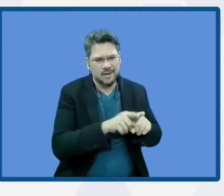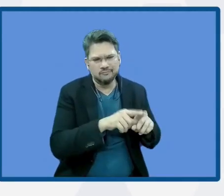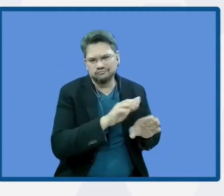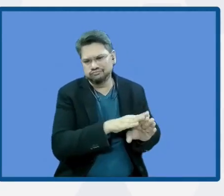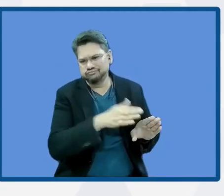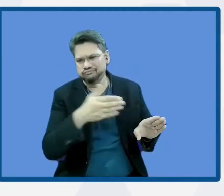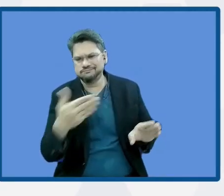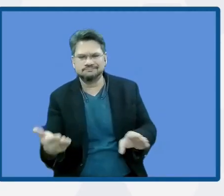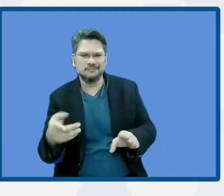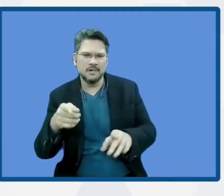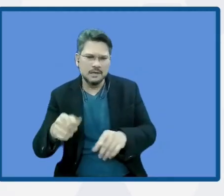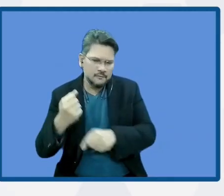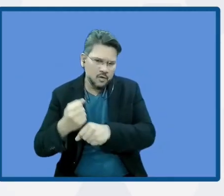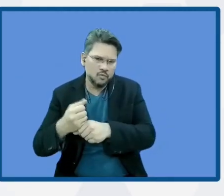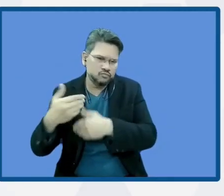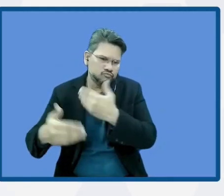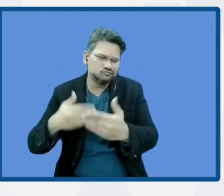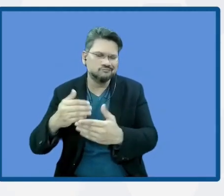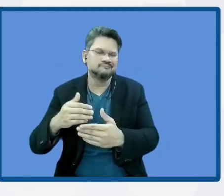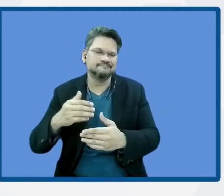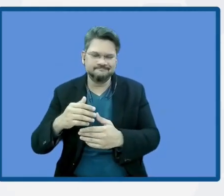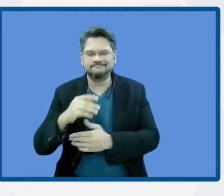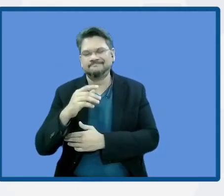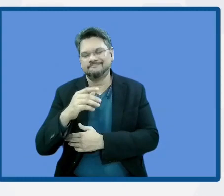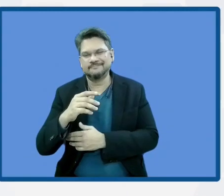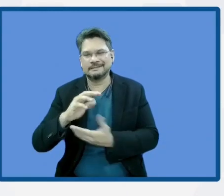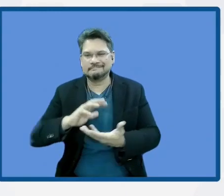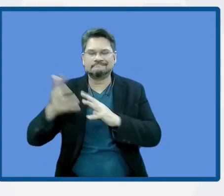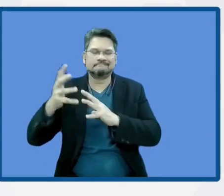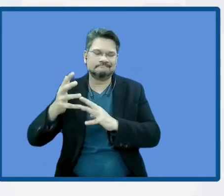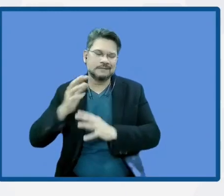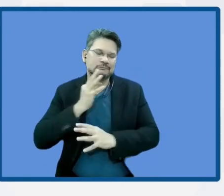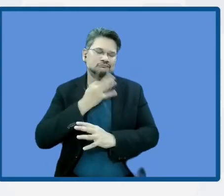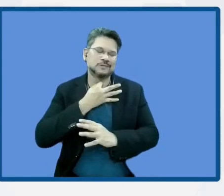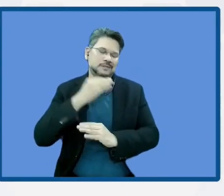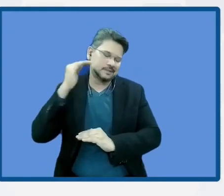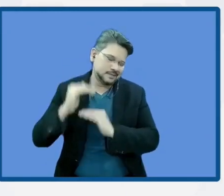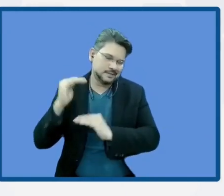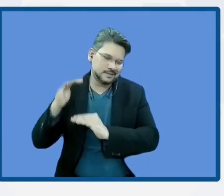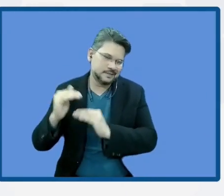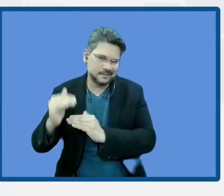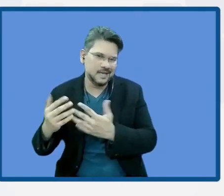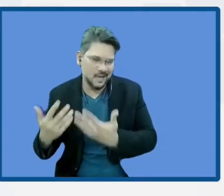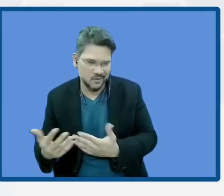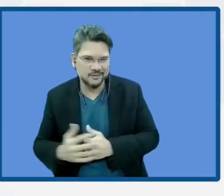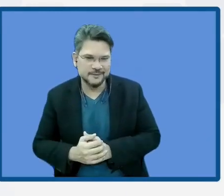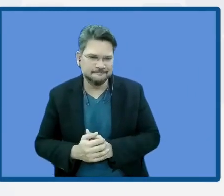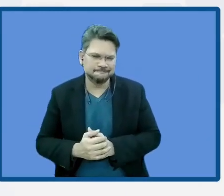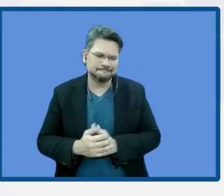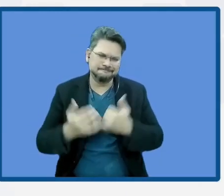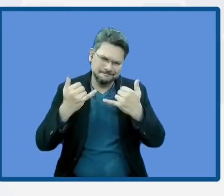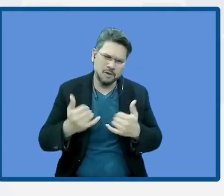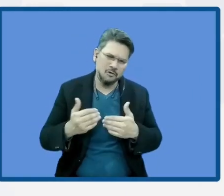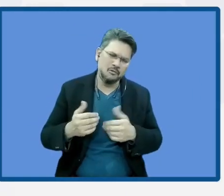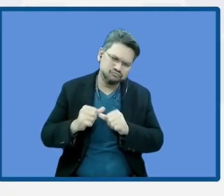reduce the risk of disasters. So, we are still working. We are going to keep working in our region to